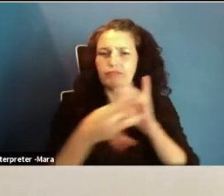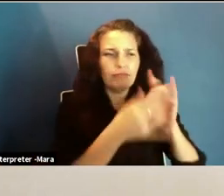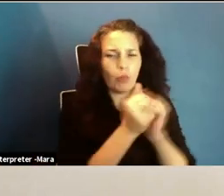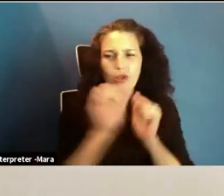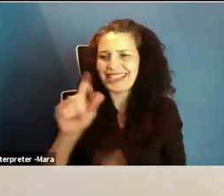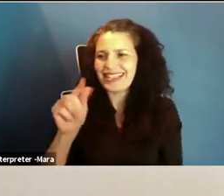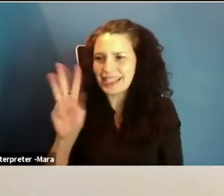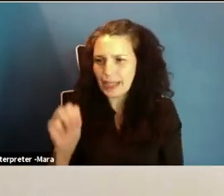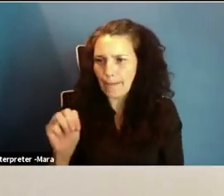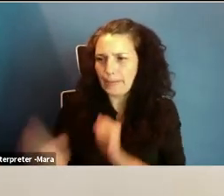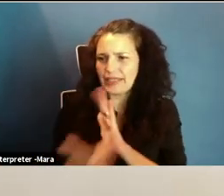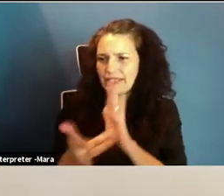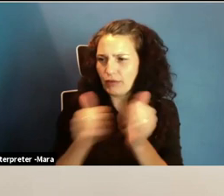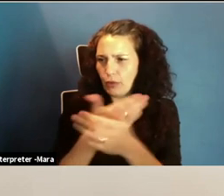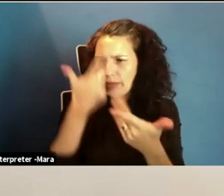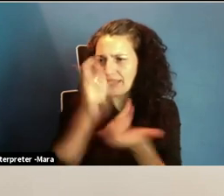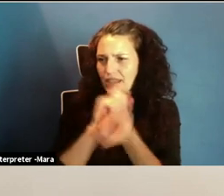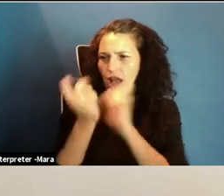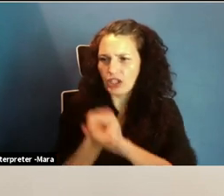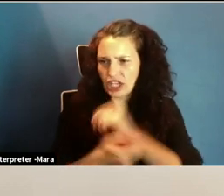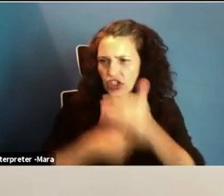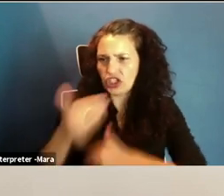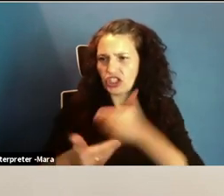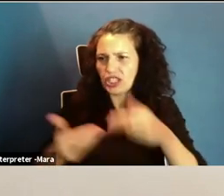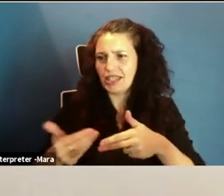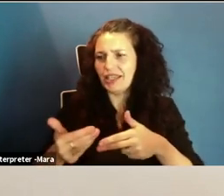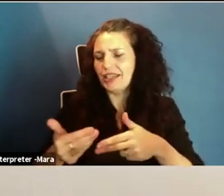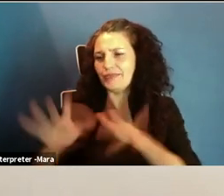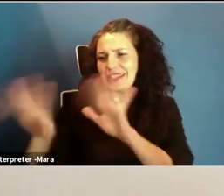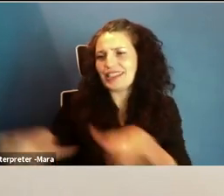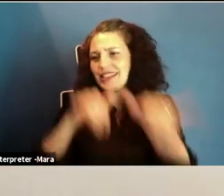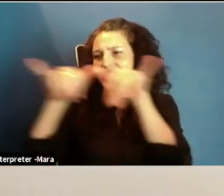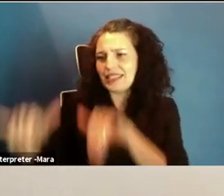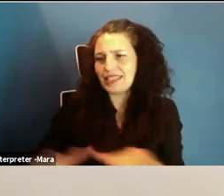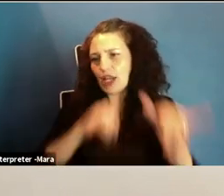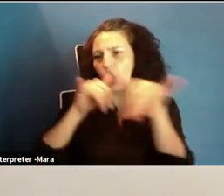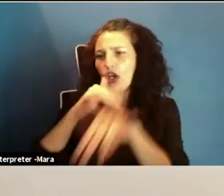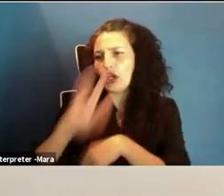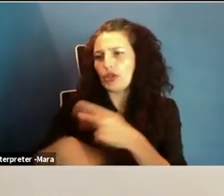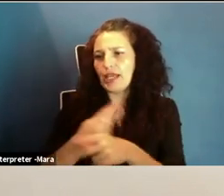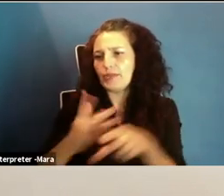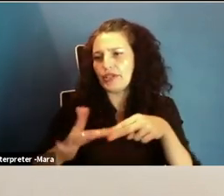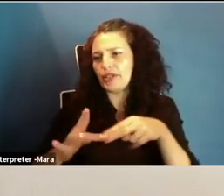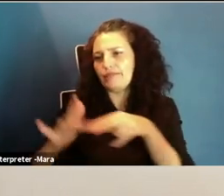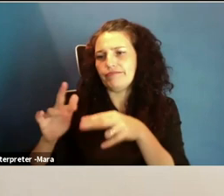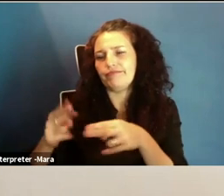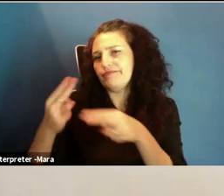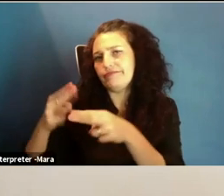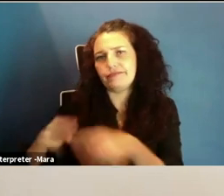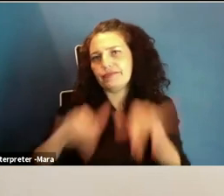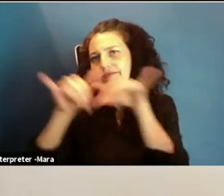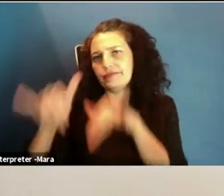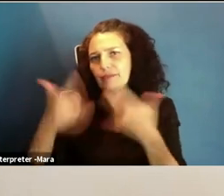very early on, and many of which are being perpetuated by the media. We don't have enough real-life STEM